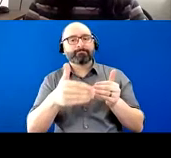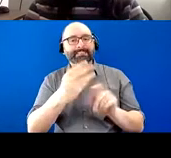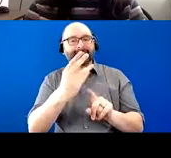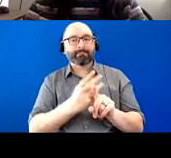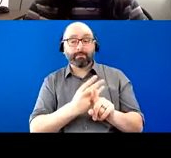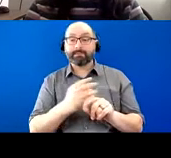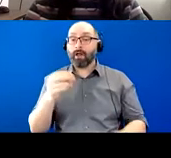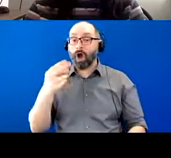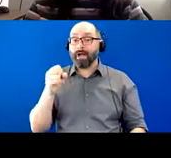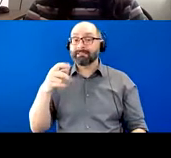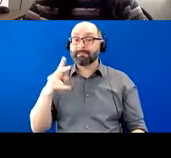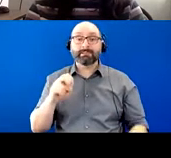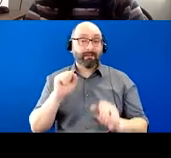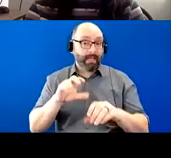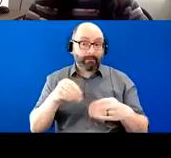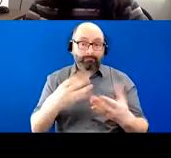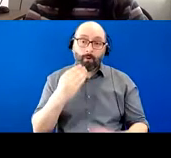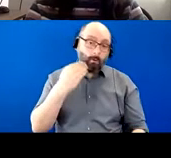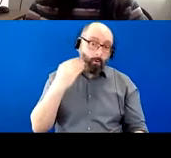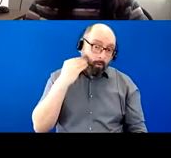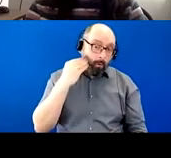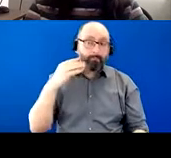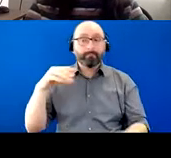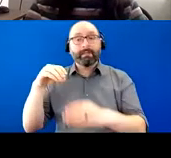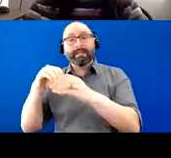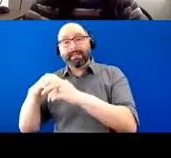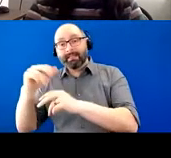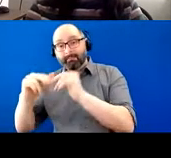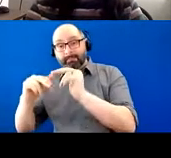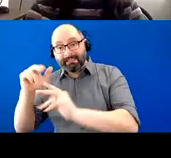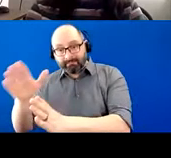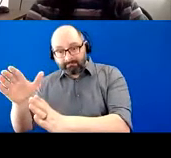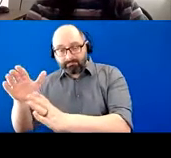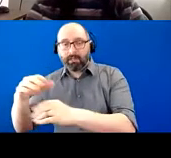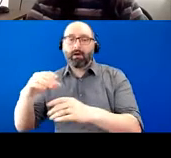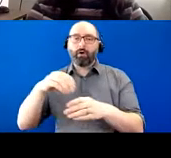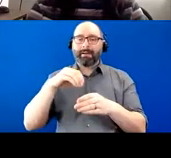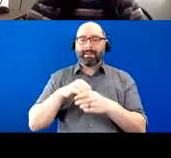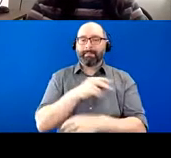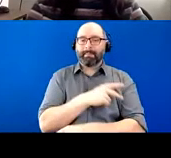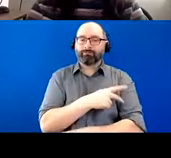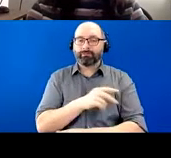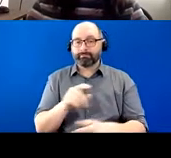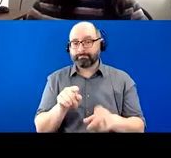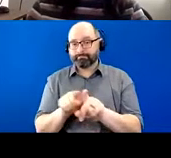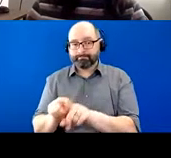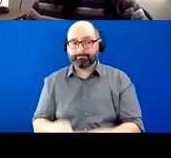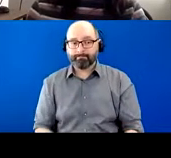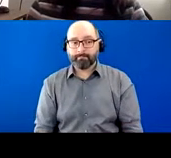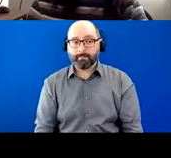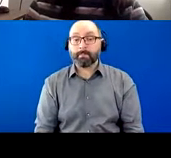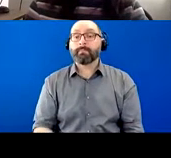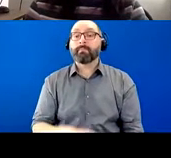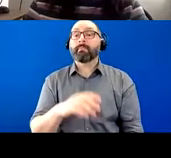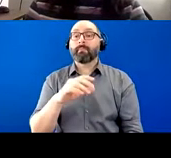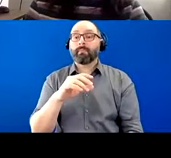be provided in the home, in a facility, you know, in patient as well. Um, and so, uh, like our patient,